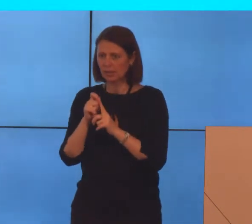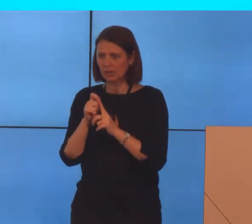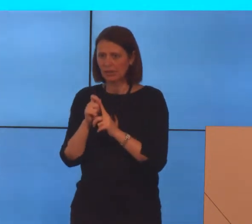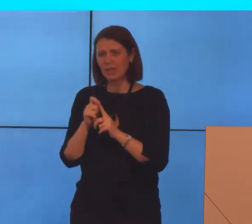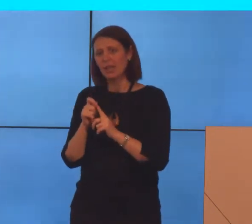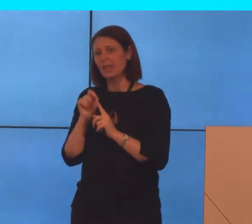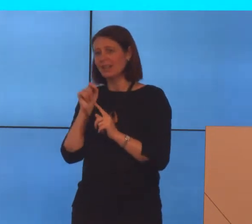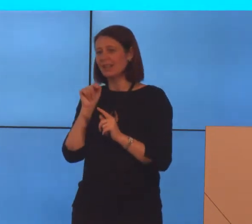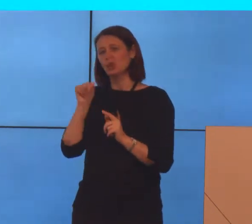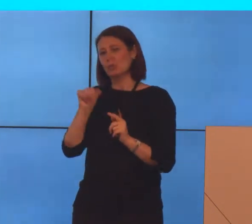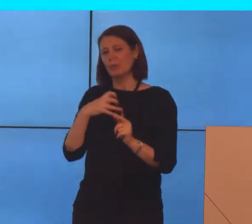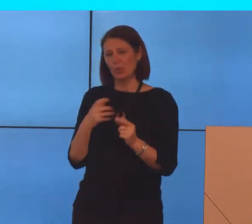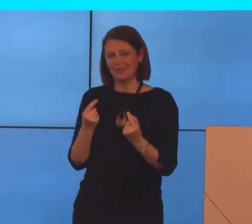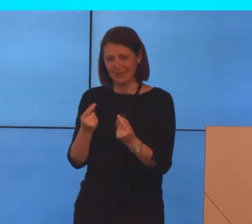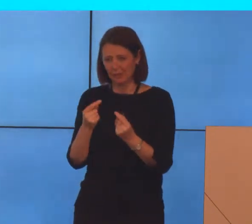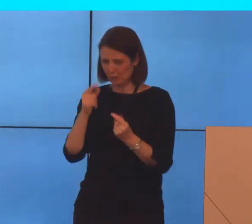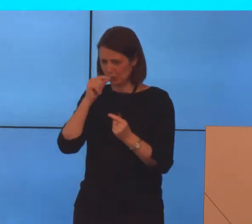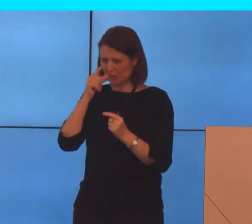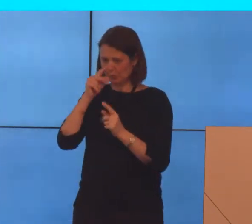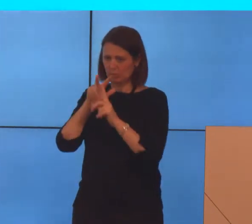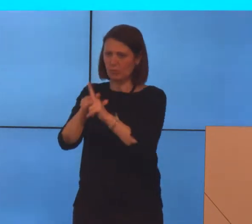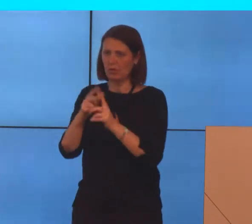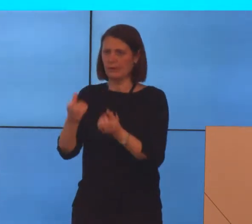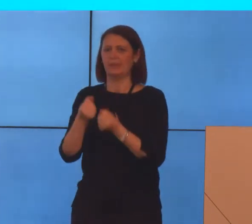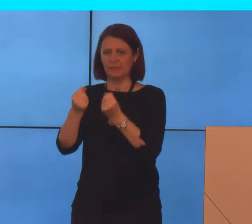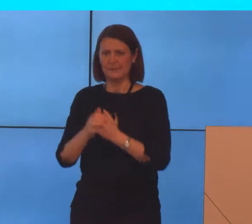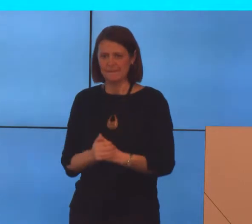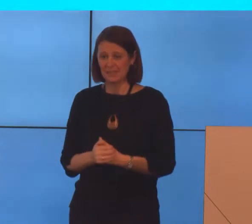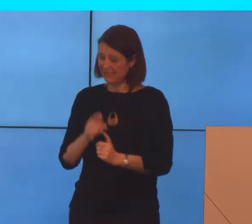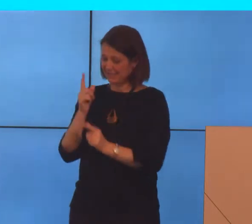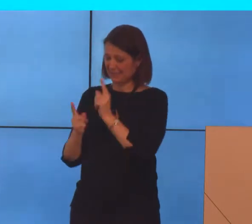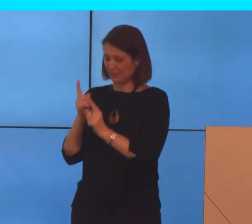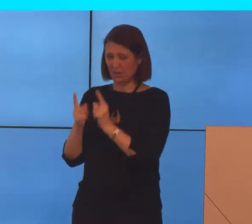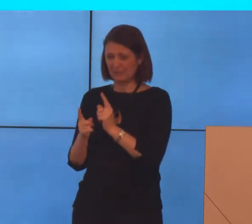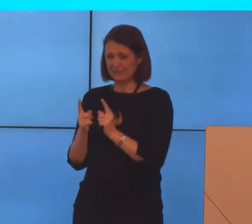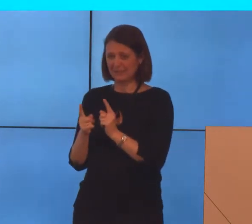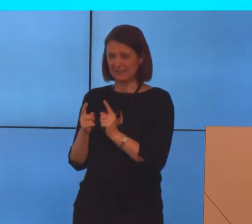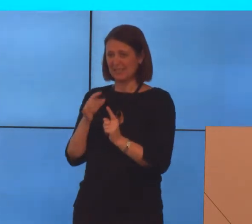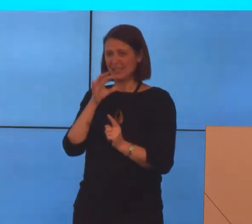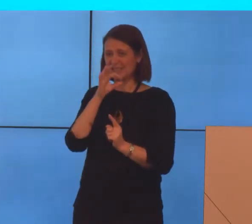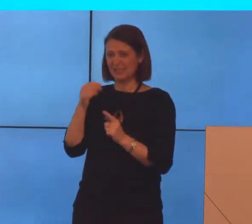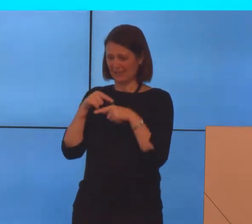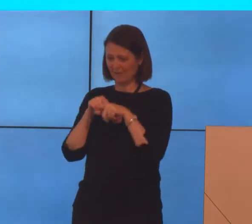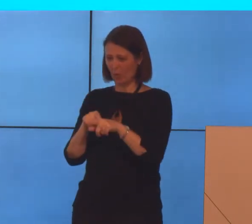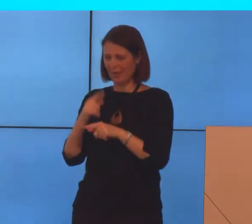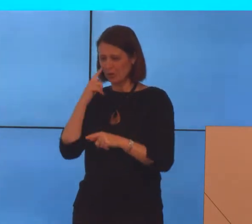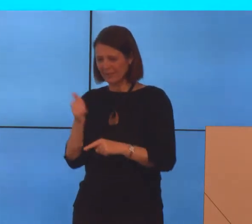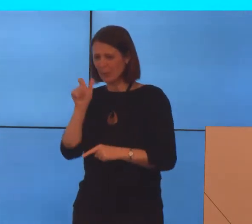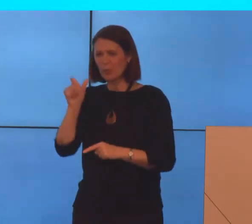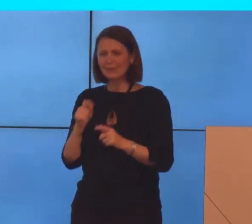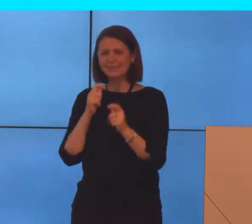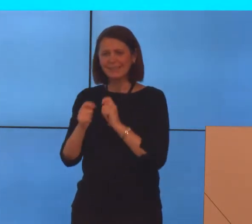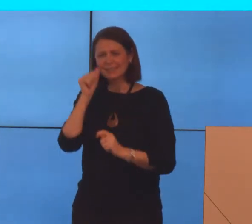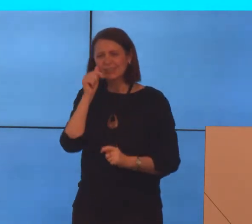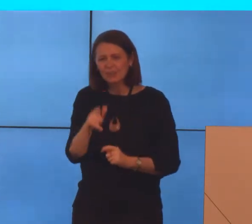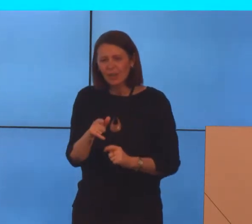demonstrates that sometimes it doesn't pass the reasonable person test. You know, the